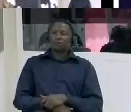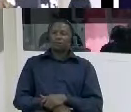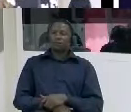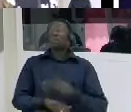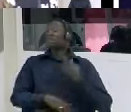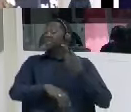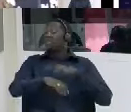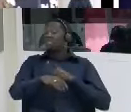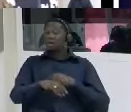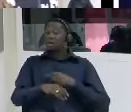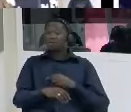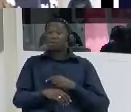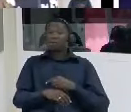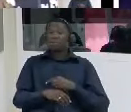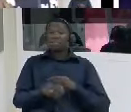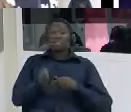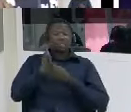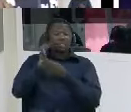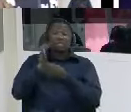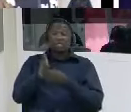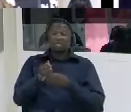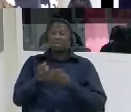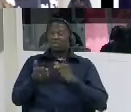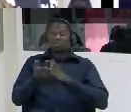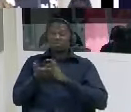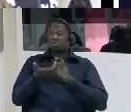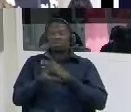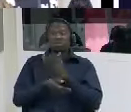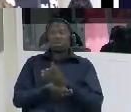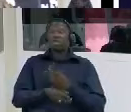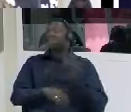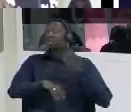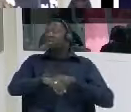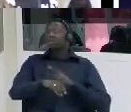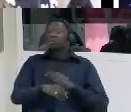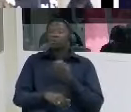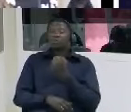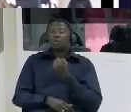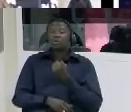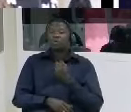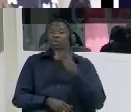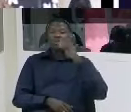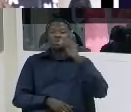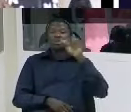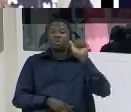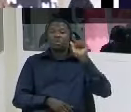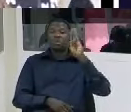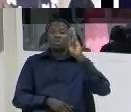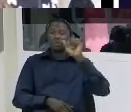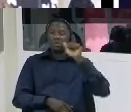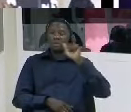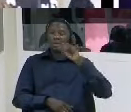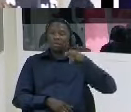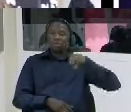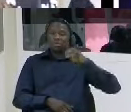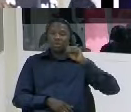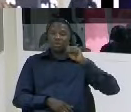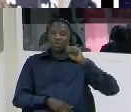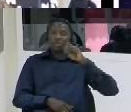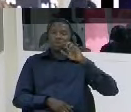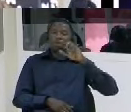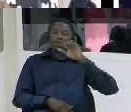then because double marina was the director of nia and double was arrested so now there was a big